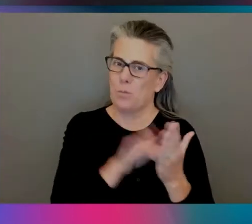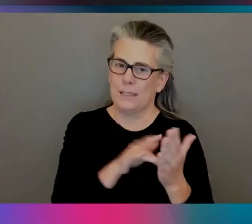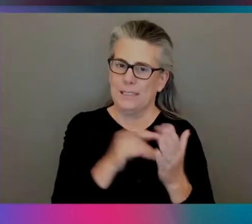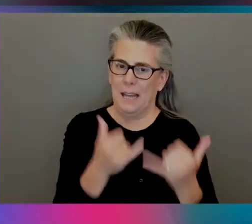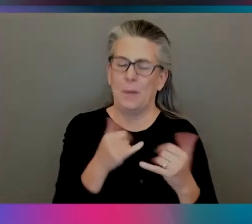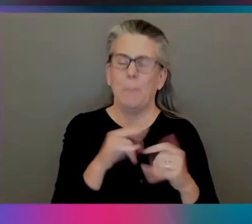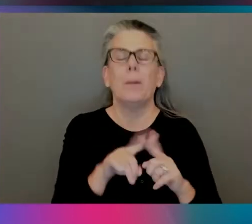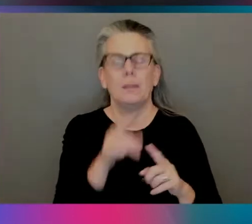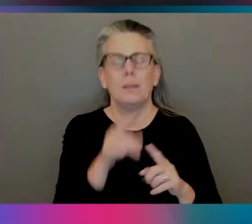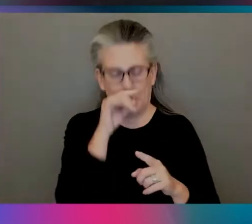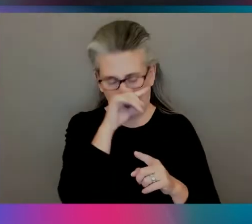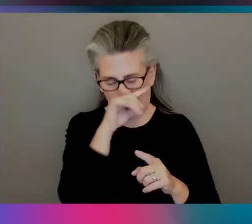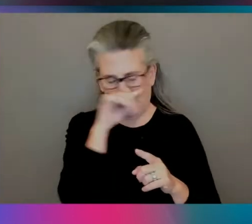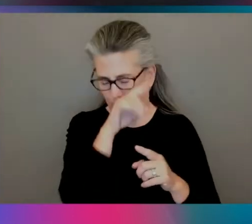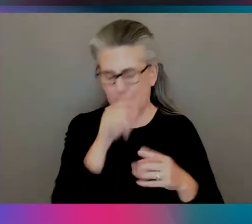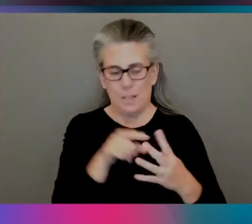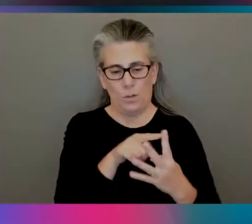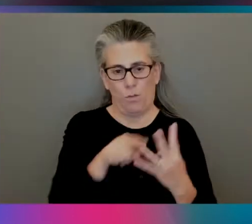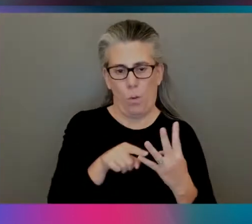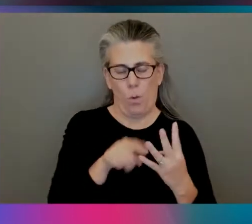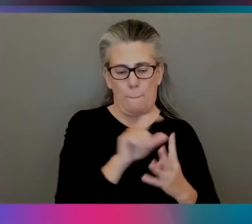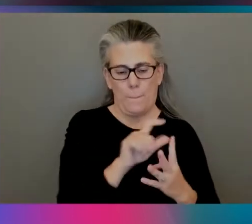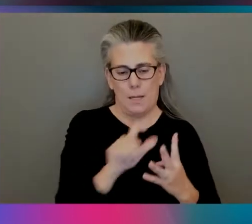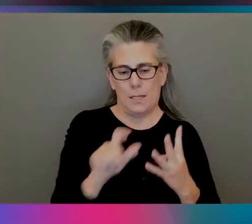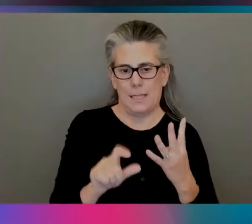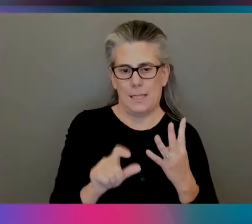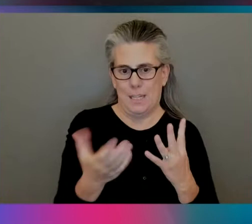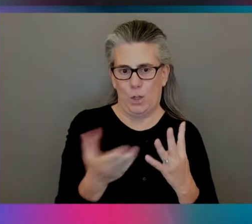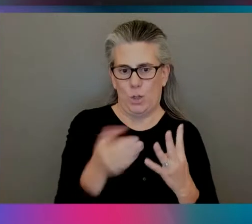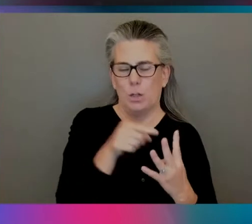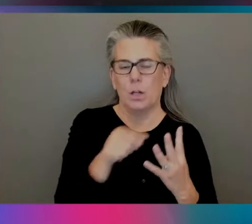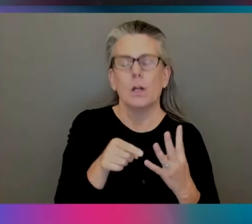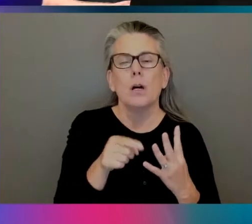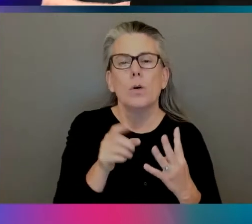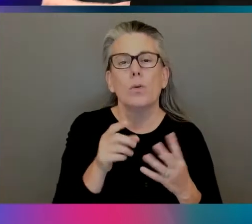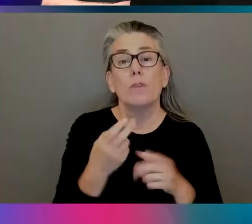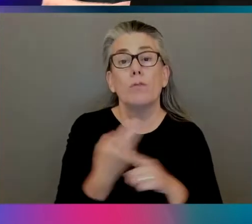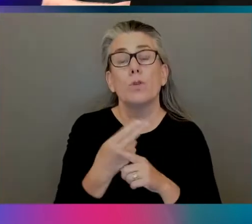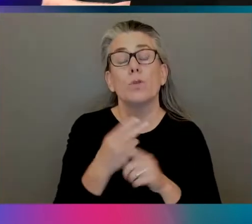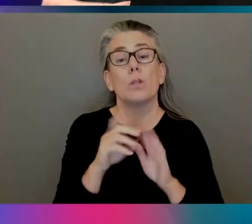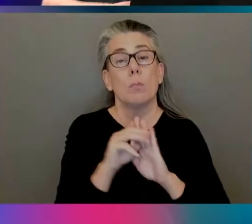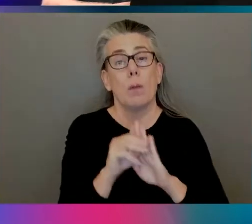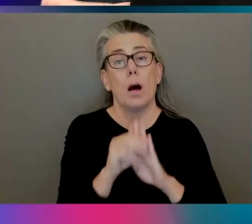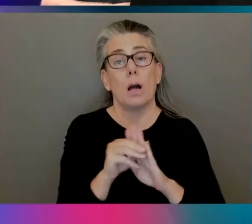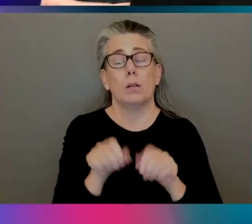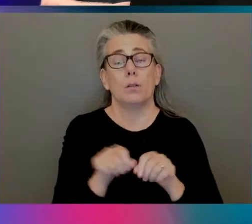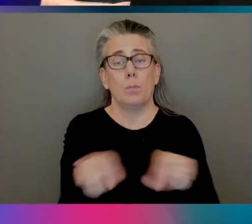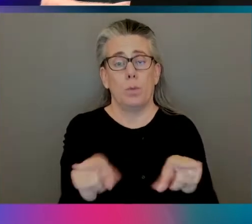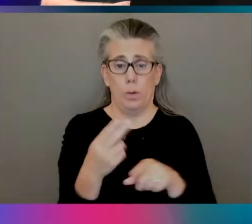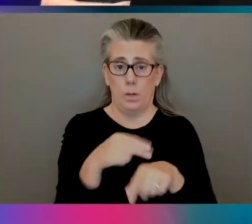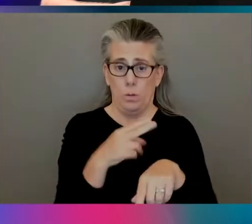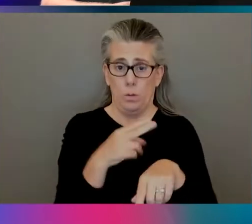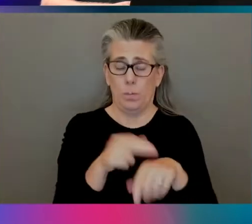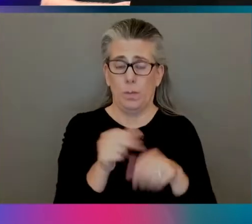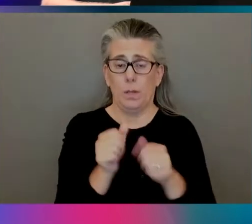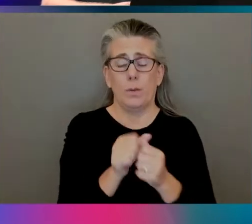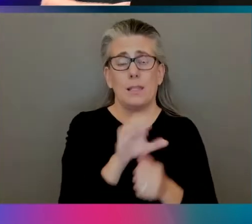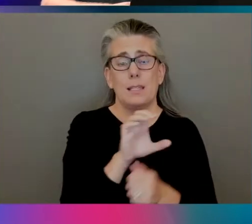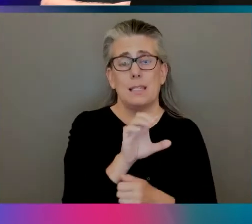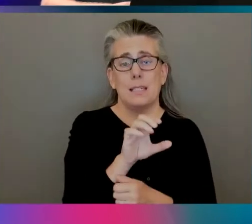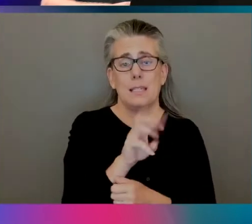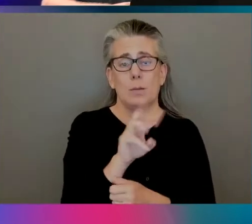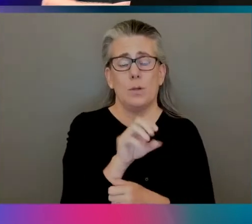is these four buttons down here. What we've done is we've taken the model, we've deployed it normally on a C5N AWS instance, and then we've deployed our